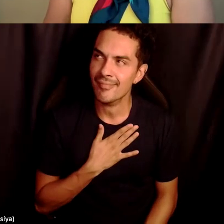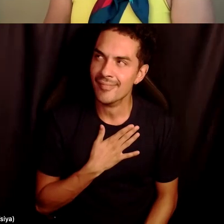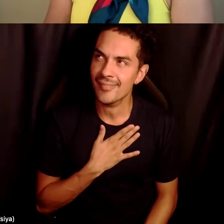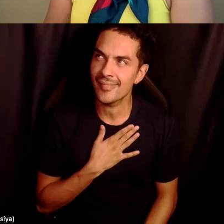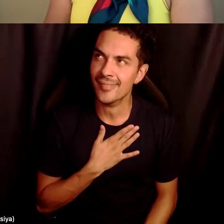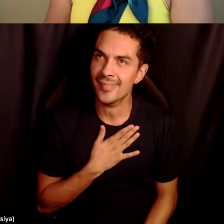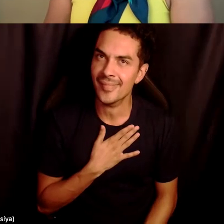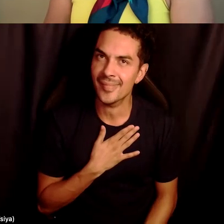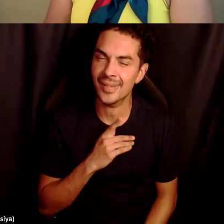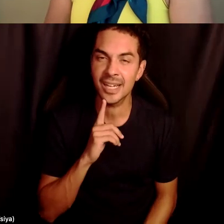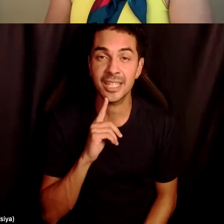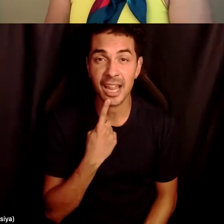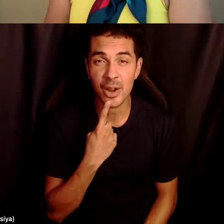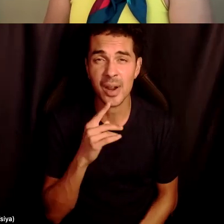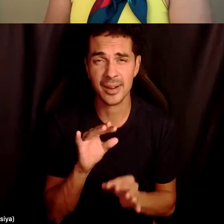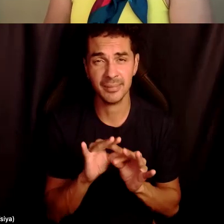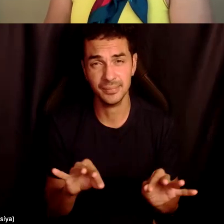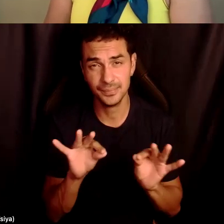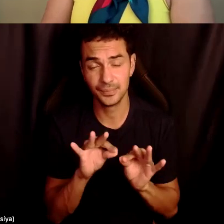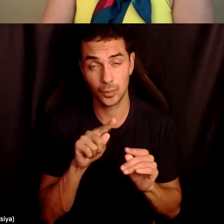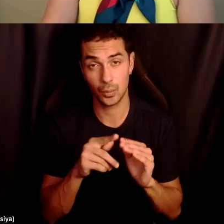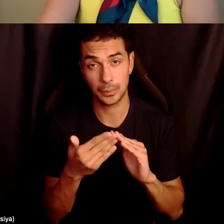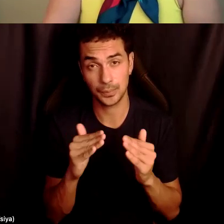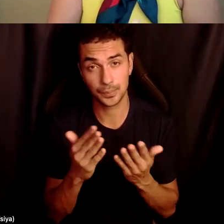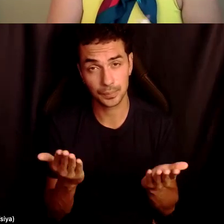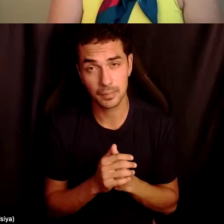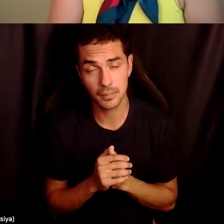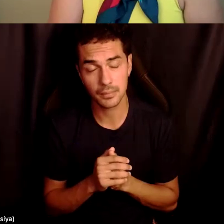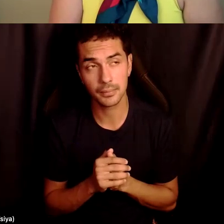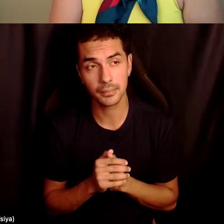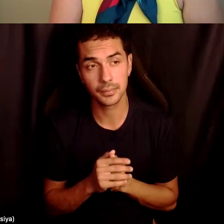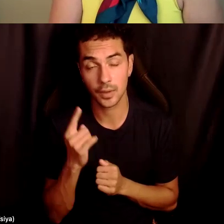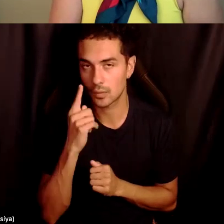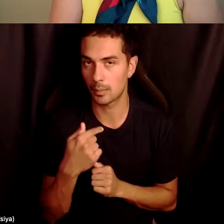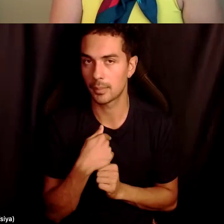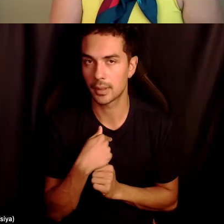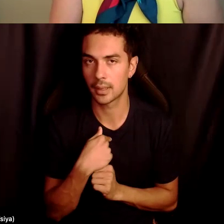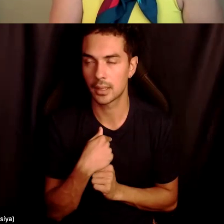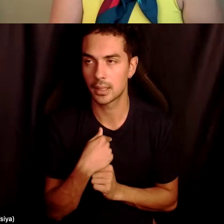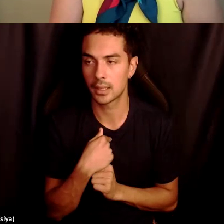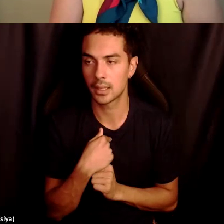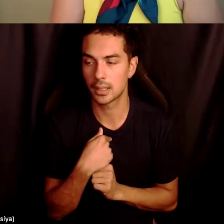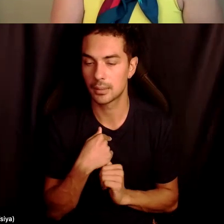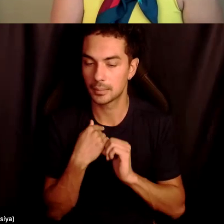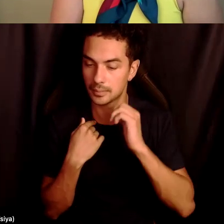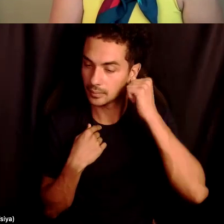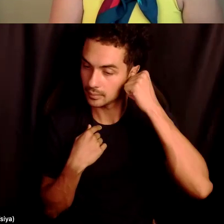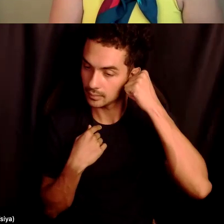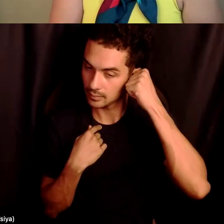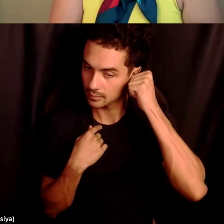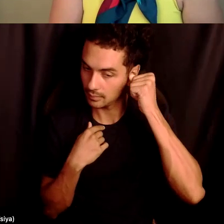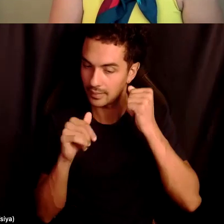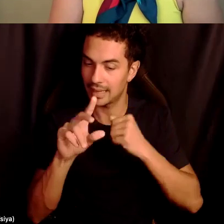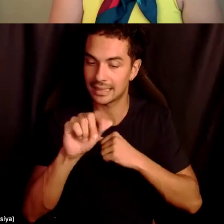and, um, to the community? And so I think, you know, for me, part of what I, like the data